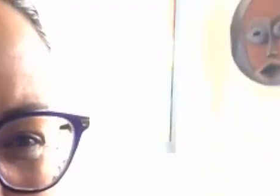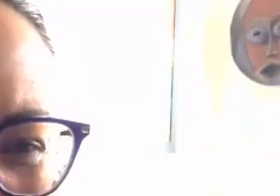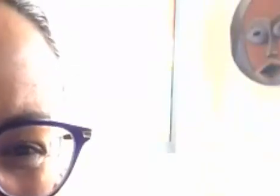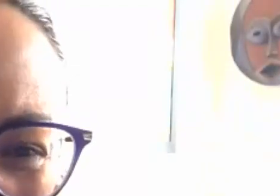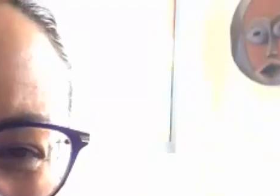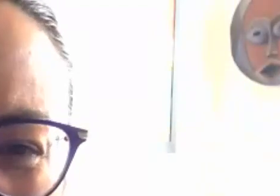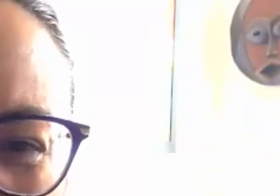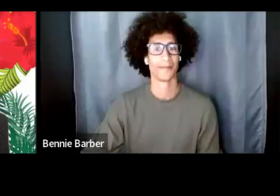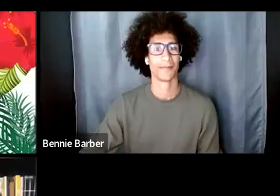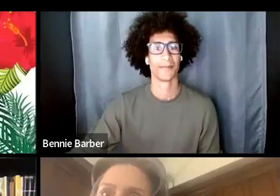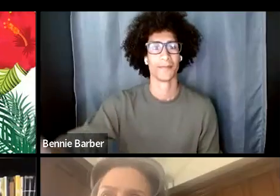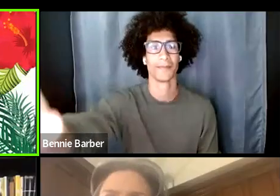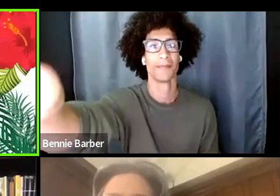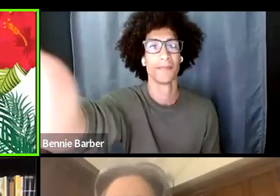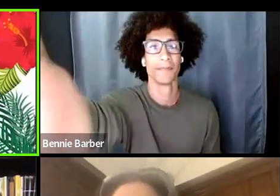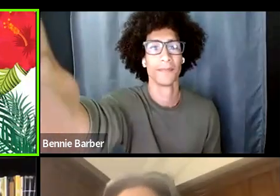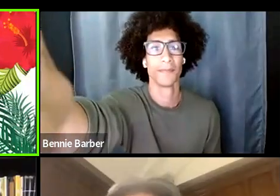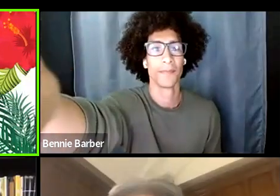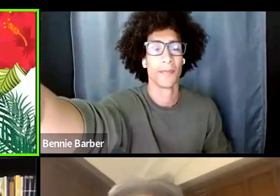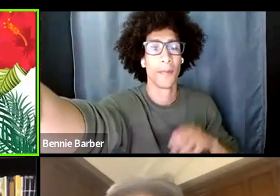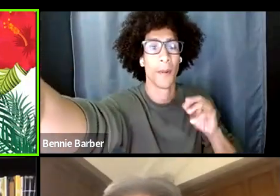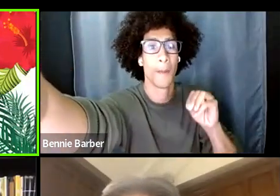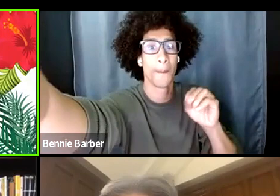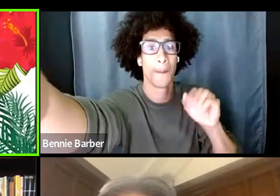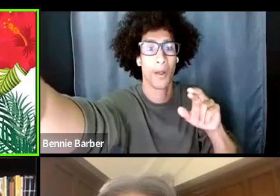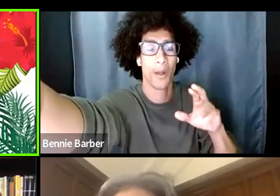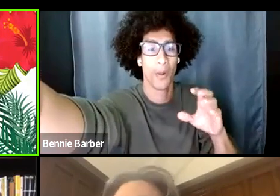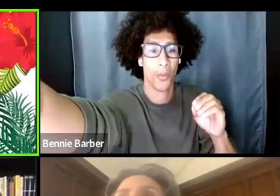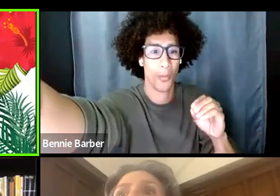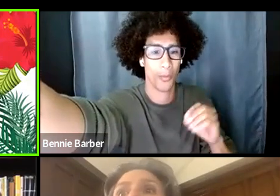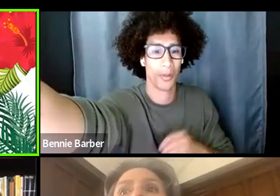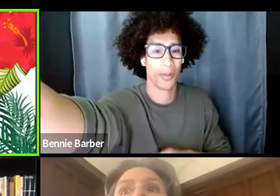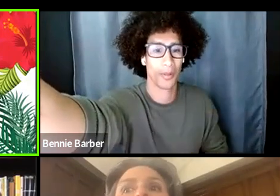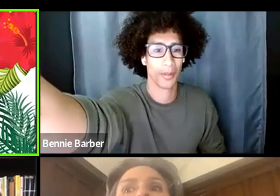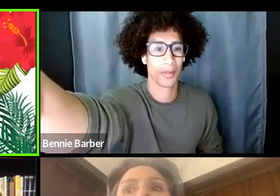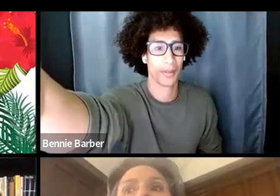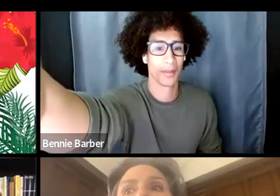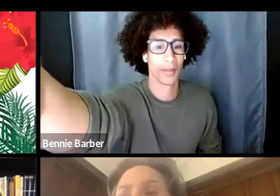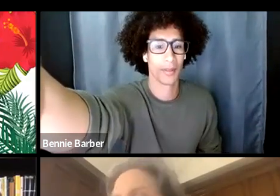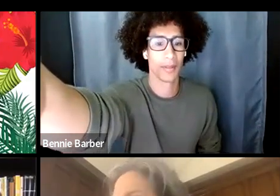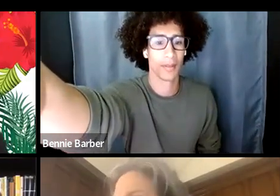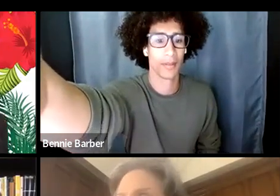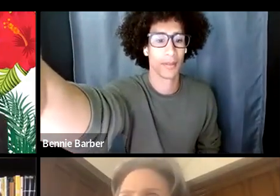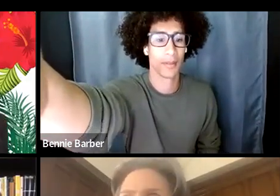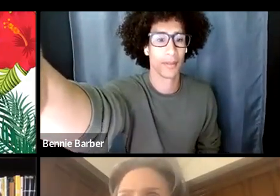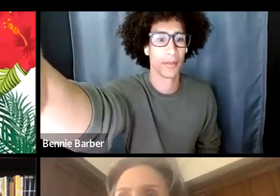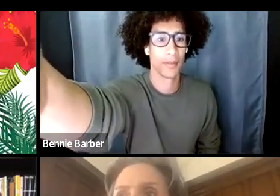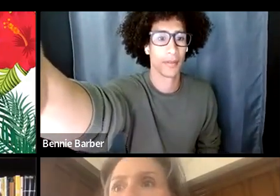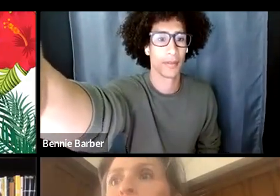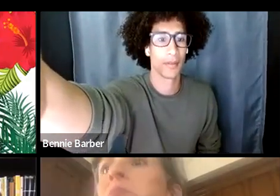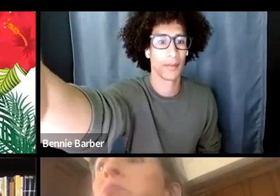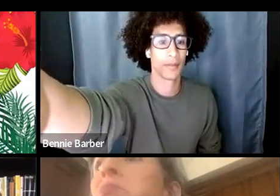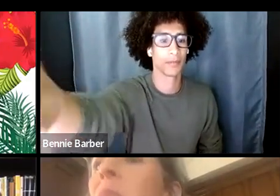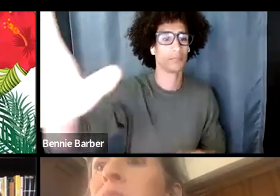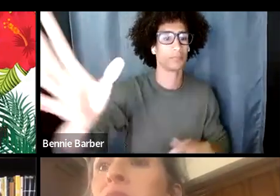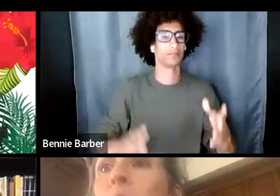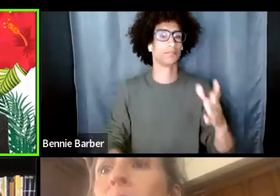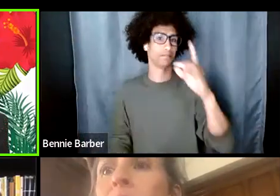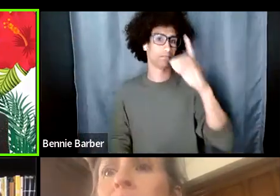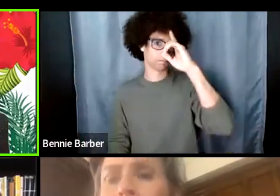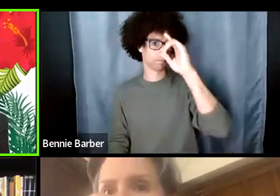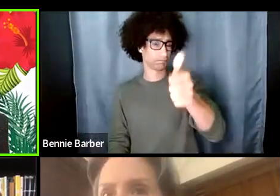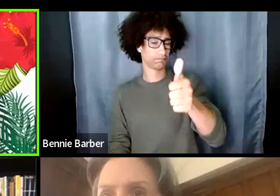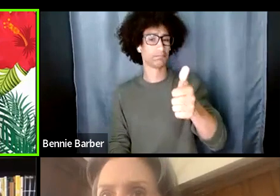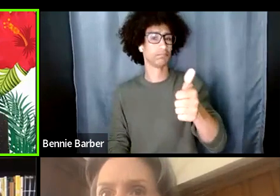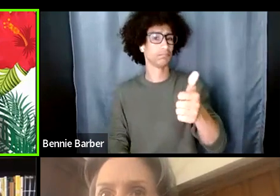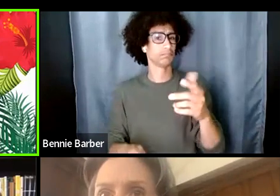you marco's coming in feel free to keep it on keep your video on feel